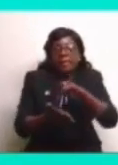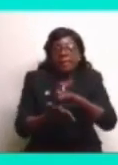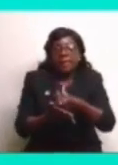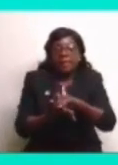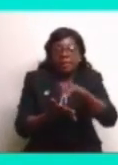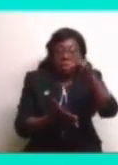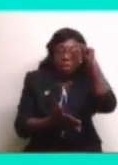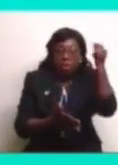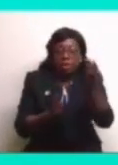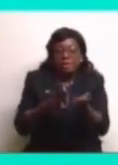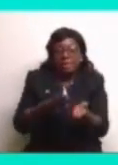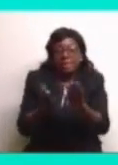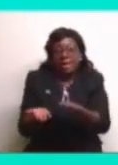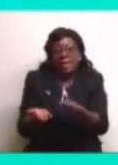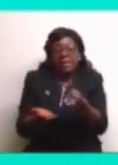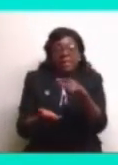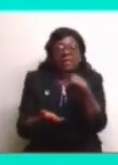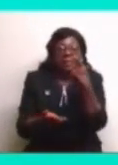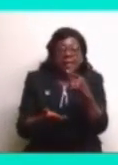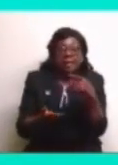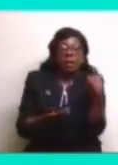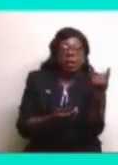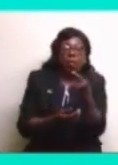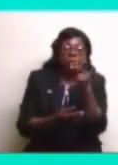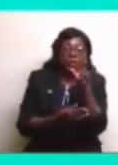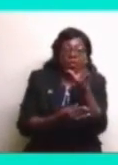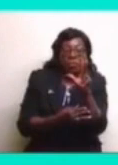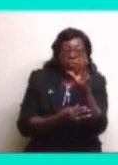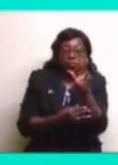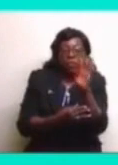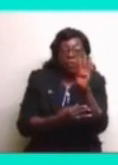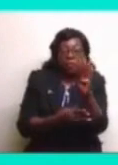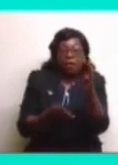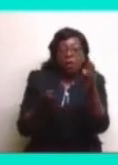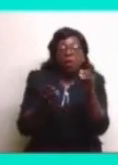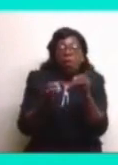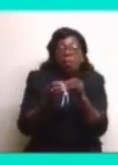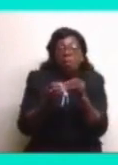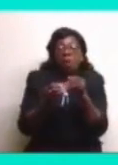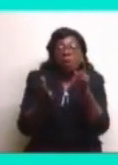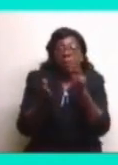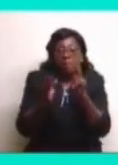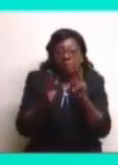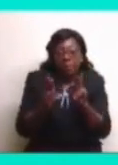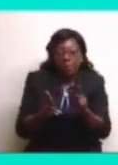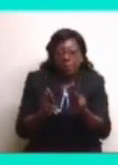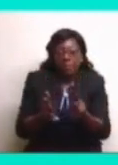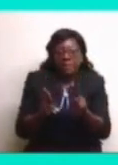know, only you and Philip Bethel and all of them now left with Arthur Folks.